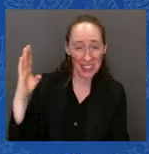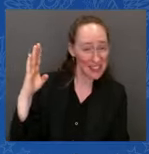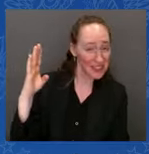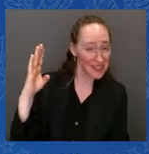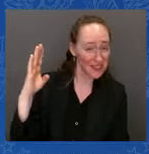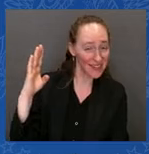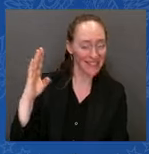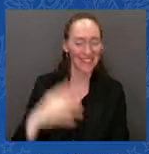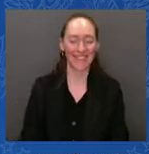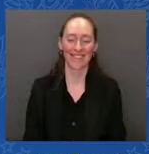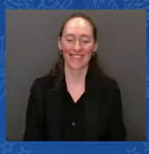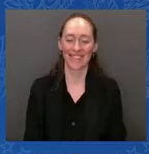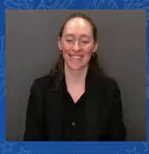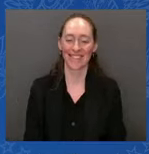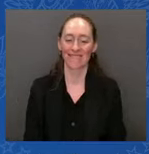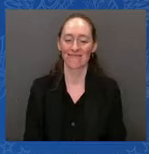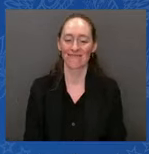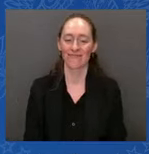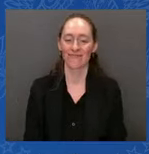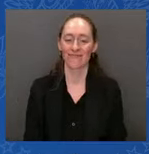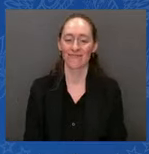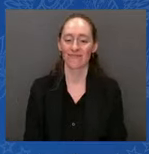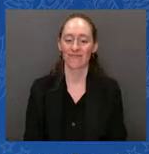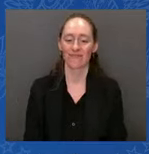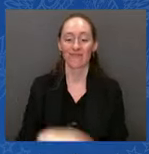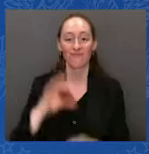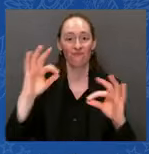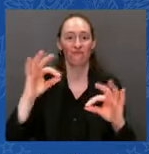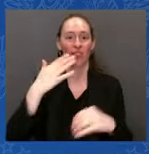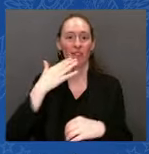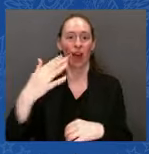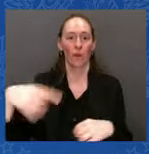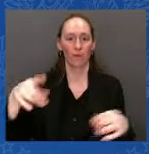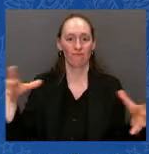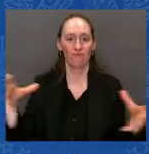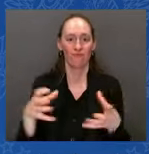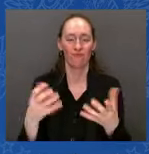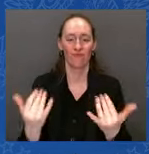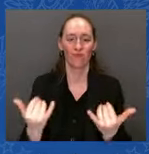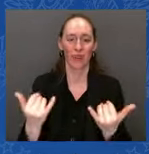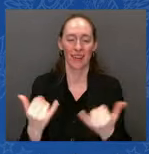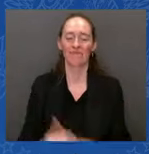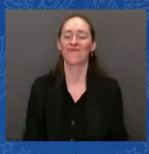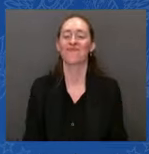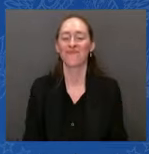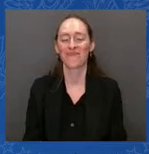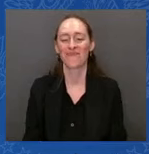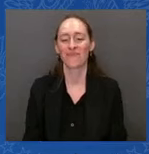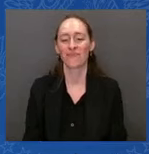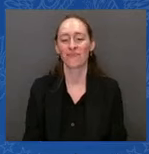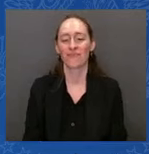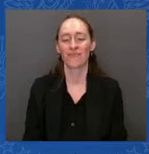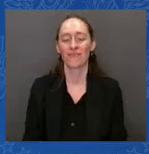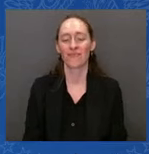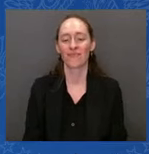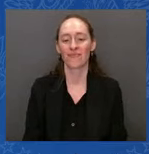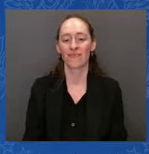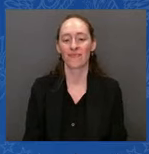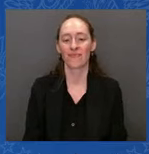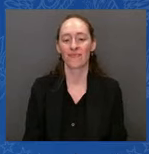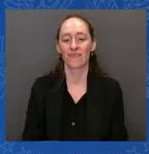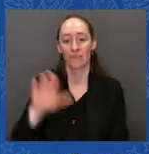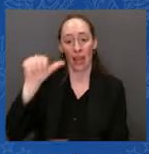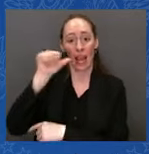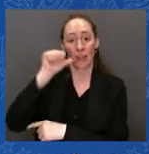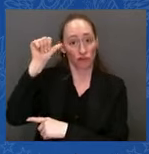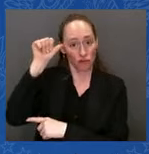Yesterday marked 11 months since Russia's brutal, full-scale invasion of Ukraine. Eleven months in which